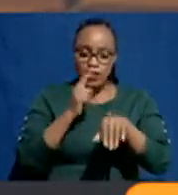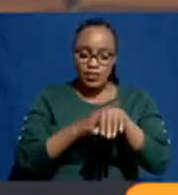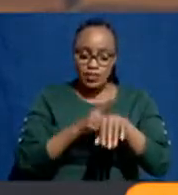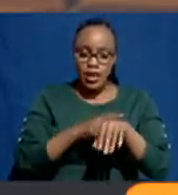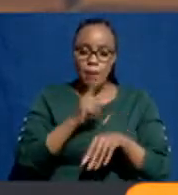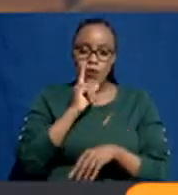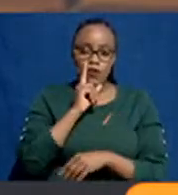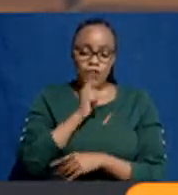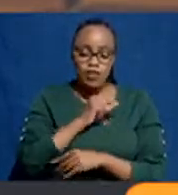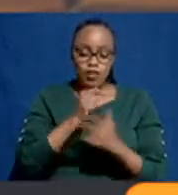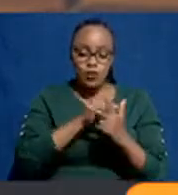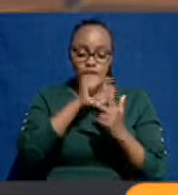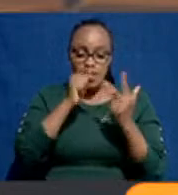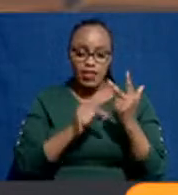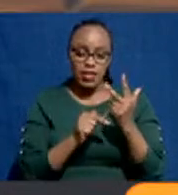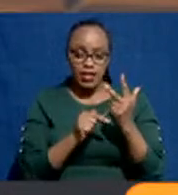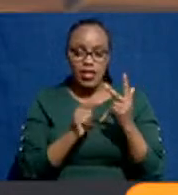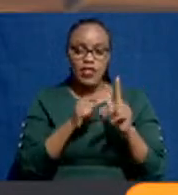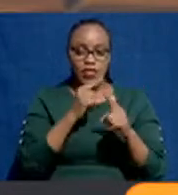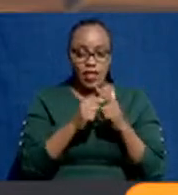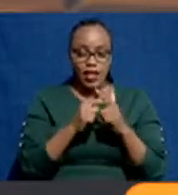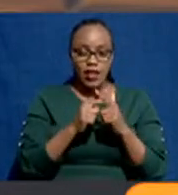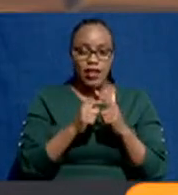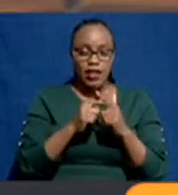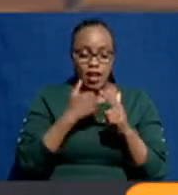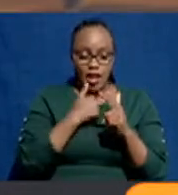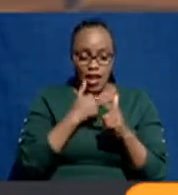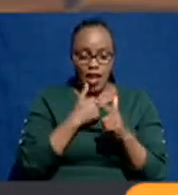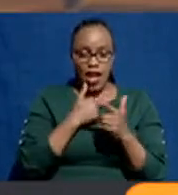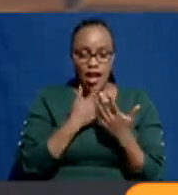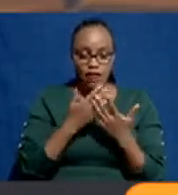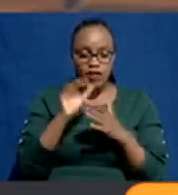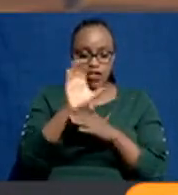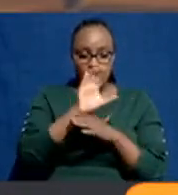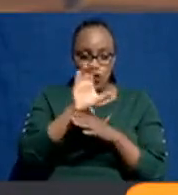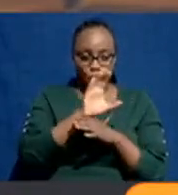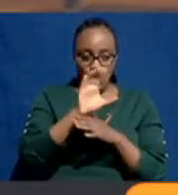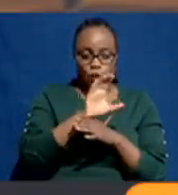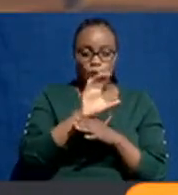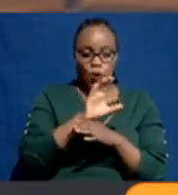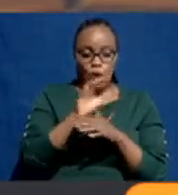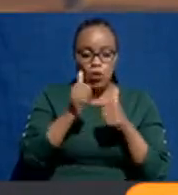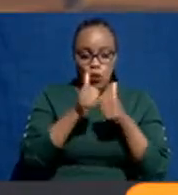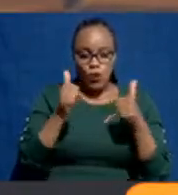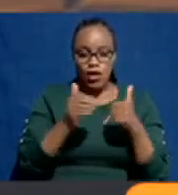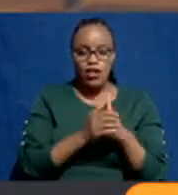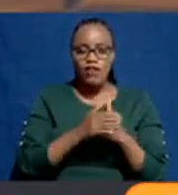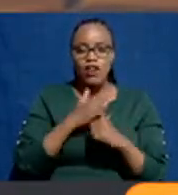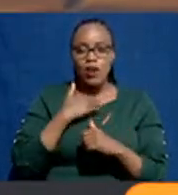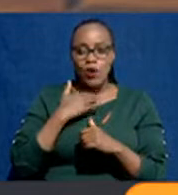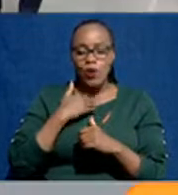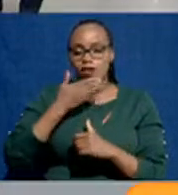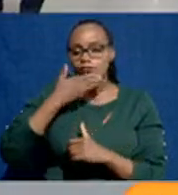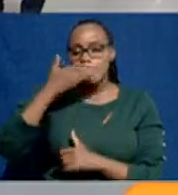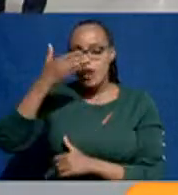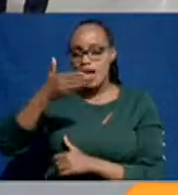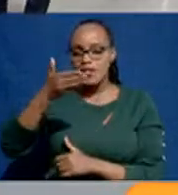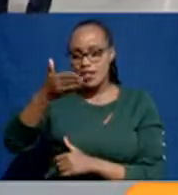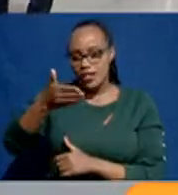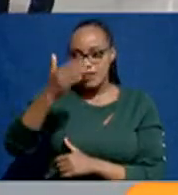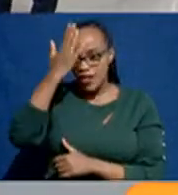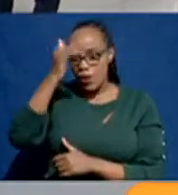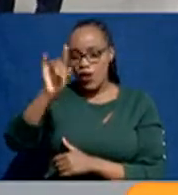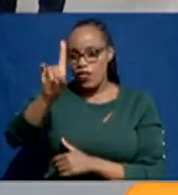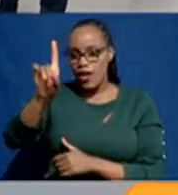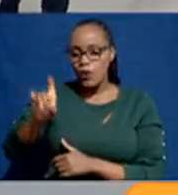done with these three, then we will have covered quite a good population. Okay. I want to give you a right of reply because there's